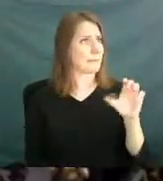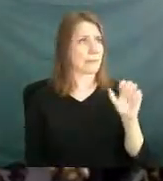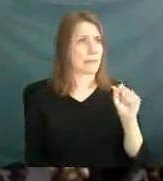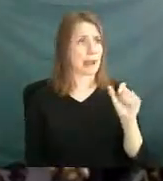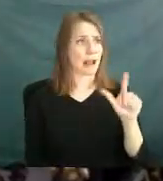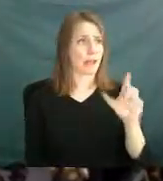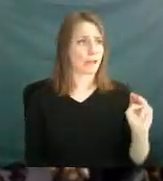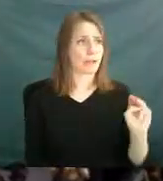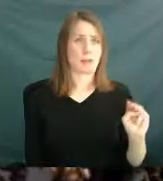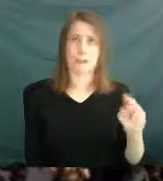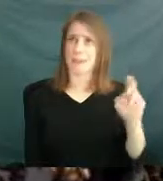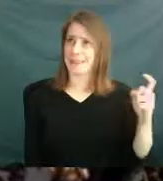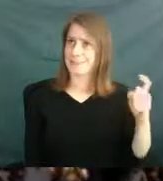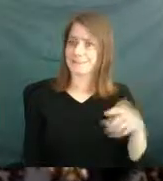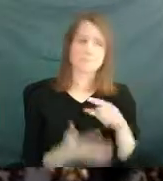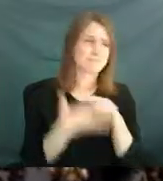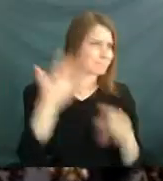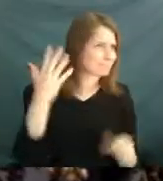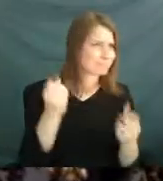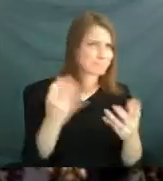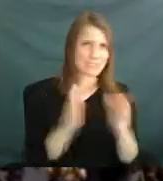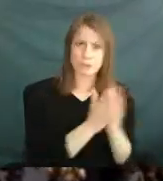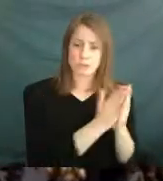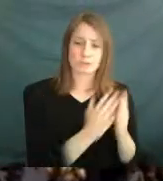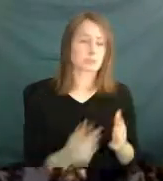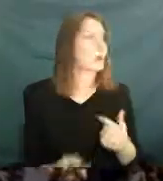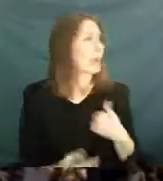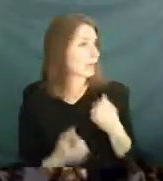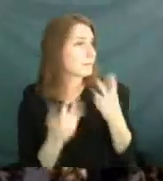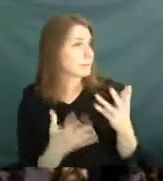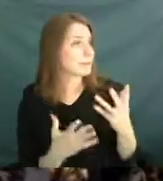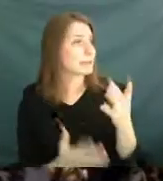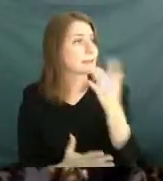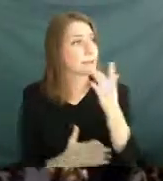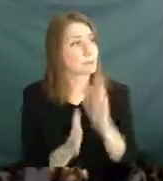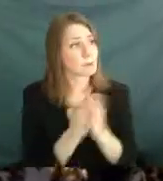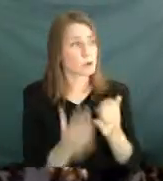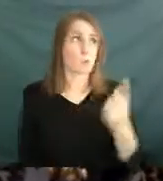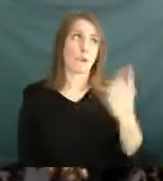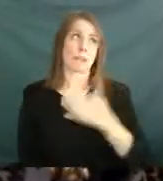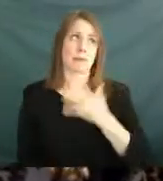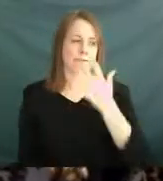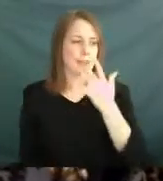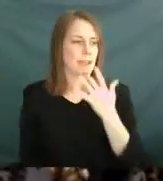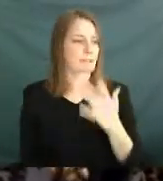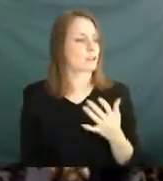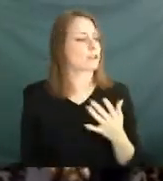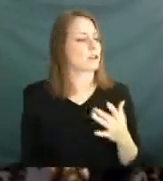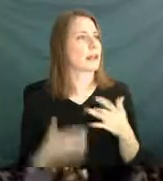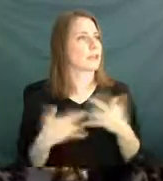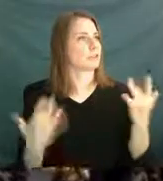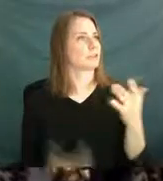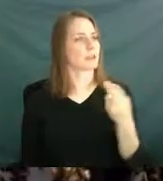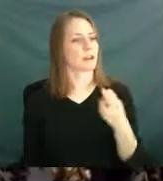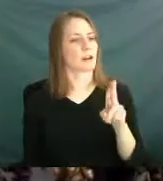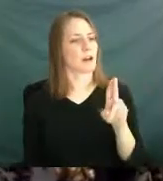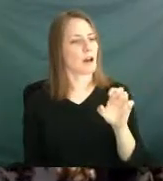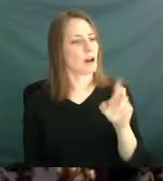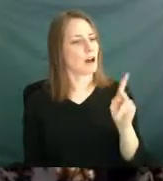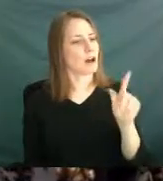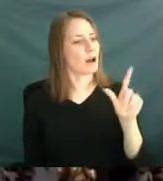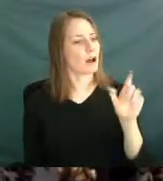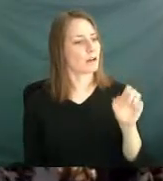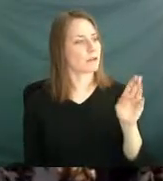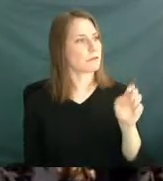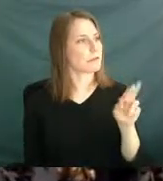books in Ray's class. But one of my favorites was Adventures of Huckleberry Finn because Mark Twain, he puts us in